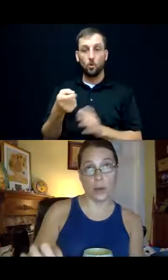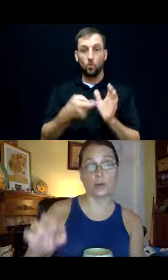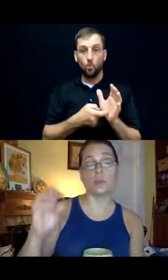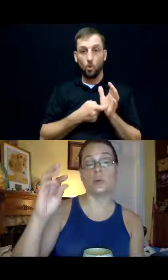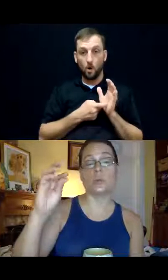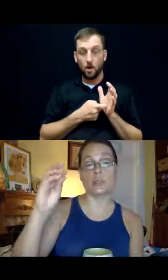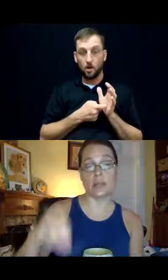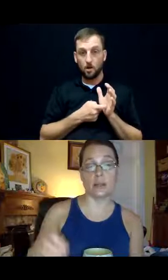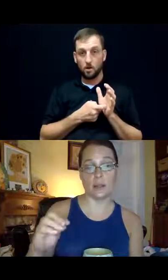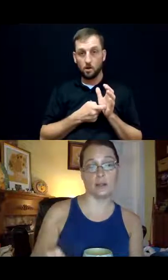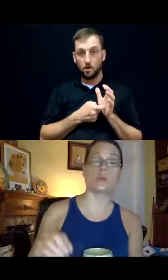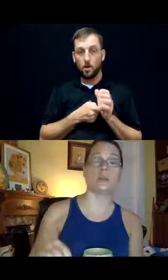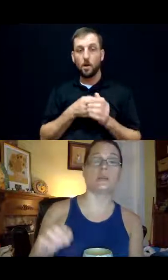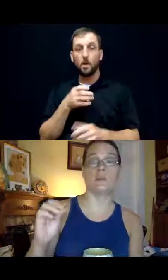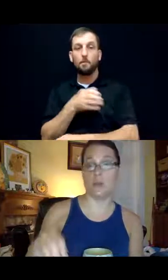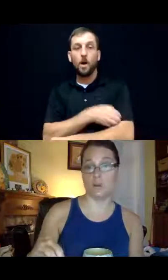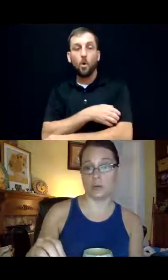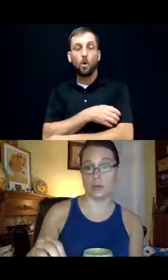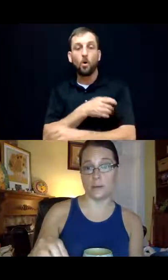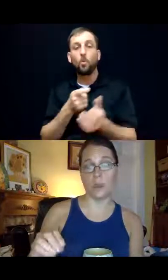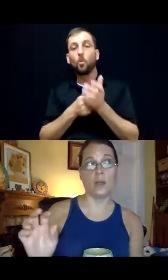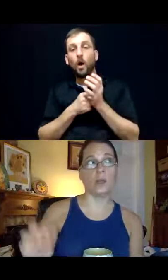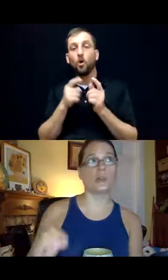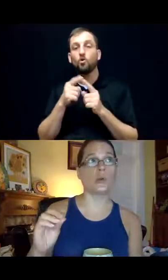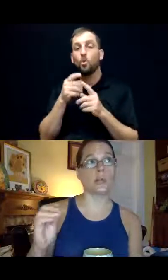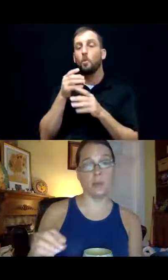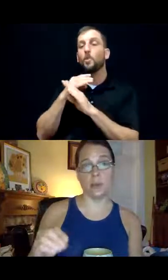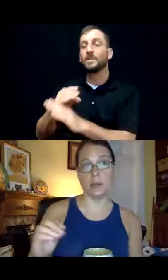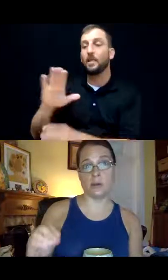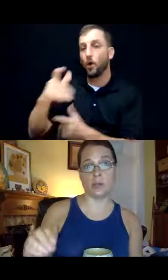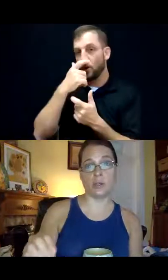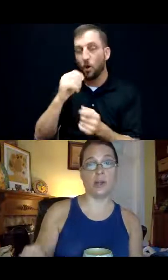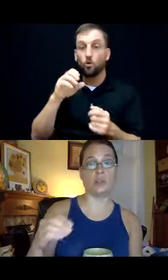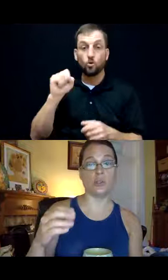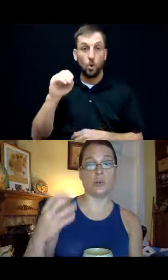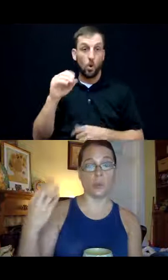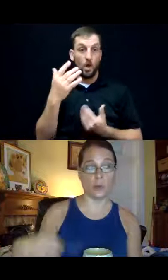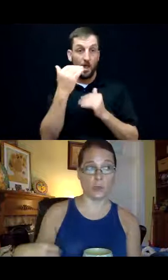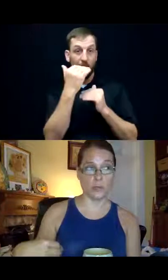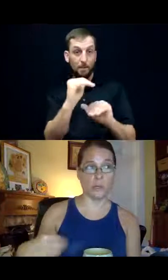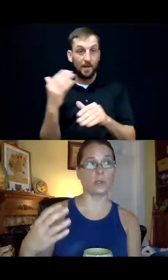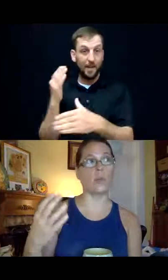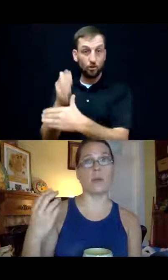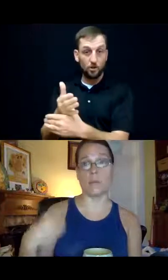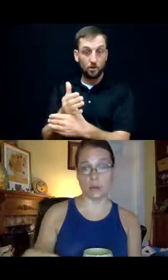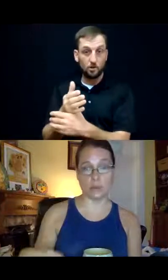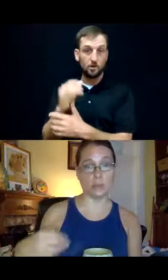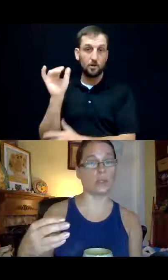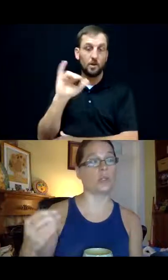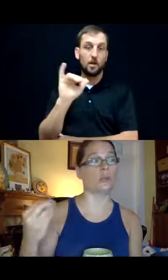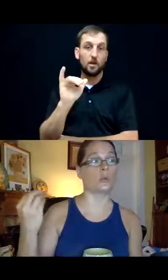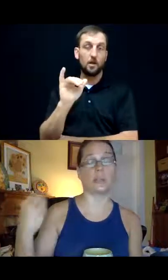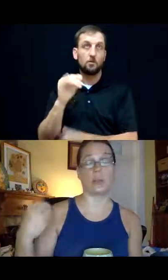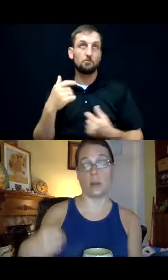required to protect the interests of the interdict. So you can limit an interdiction as to your person. So making medical